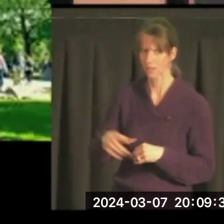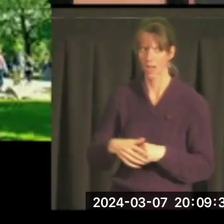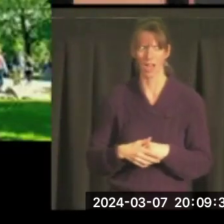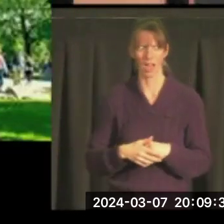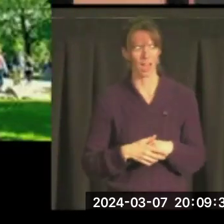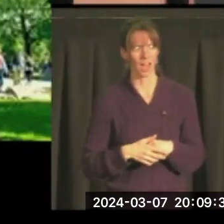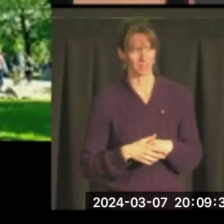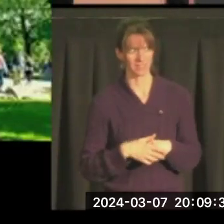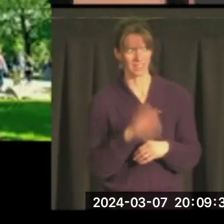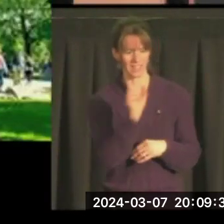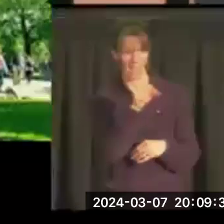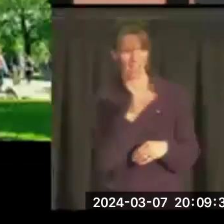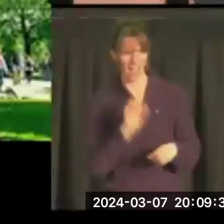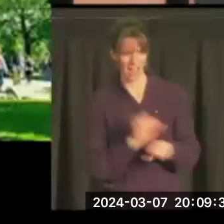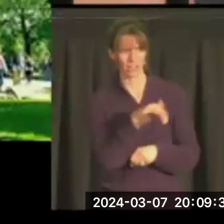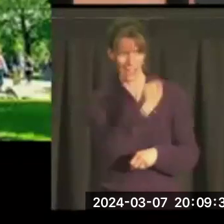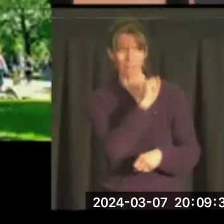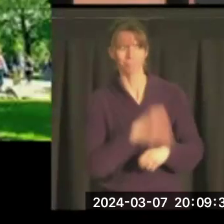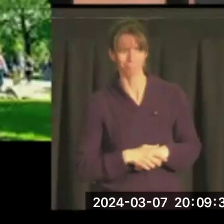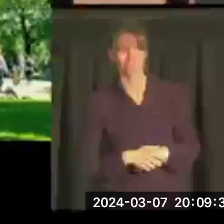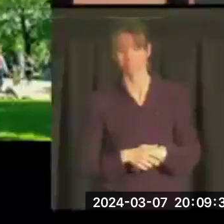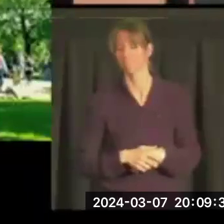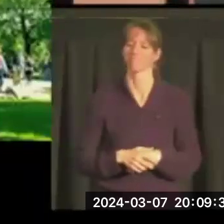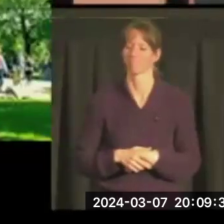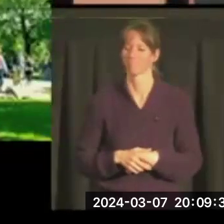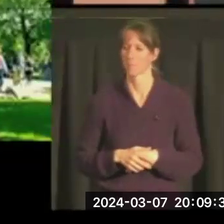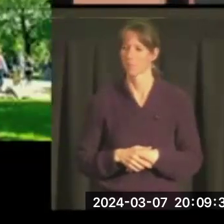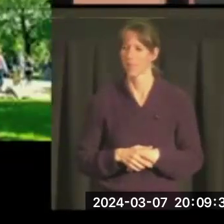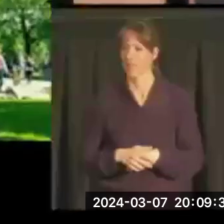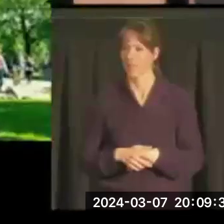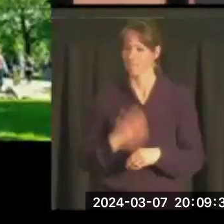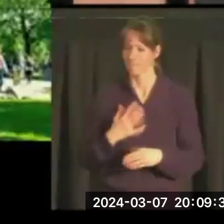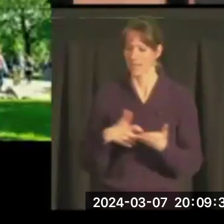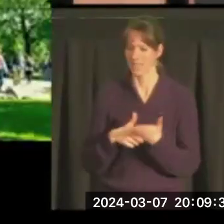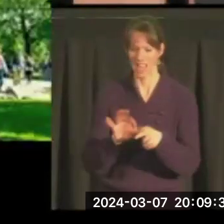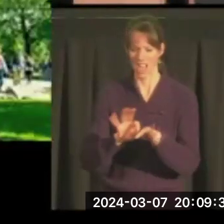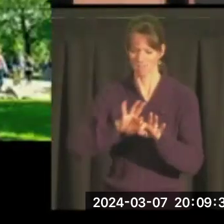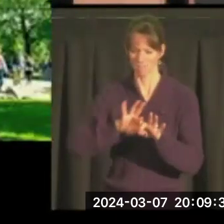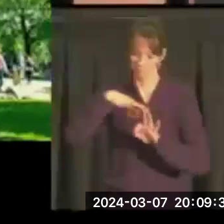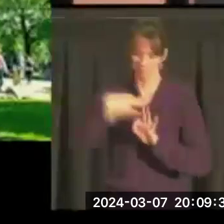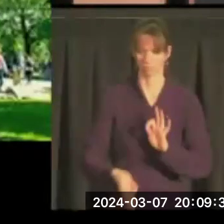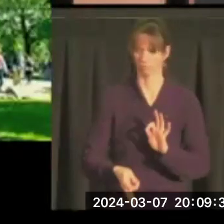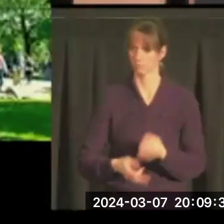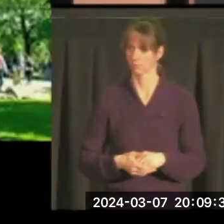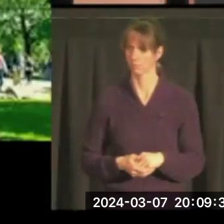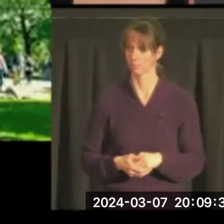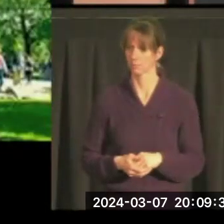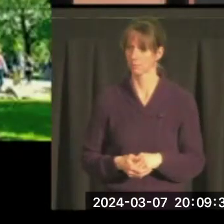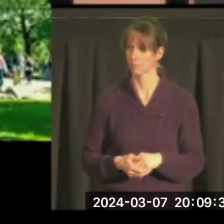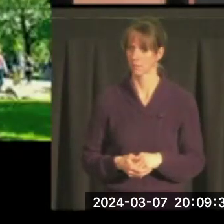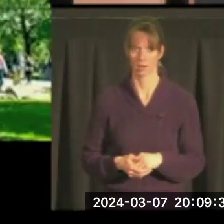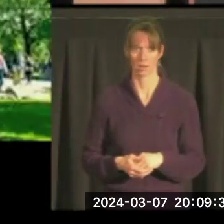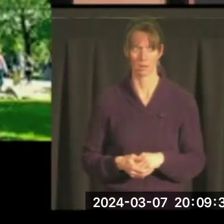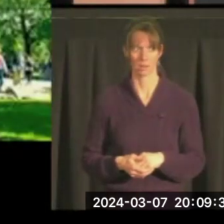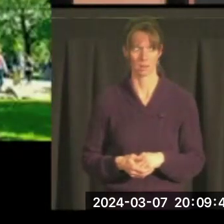I said, yeah, as a matter of fact, I am. He took my ticket and ripped it in two. And I'm